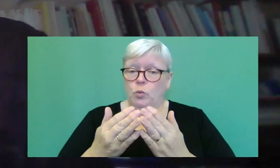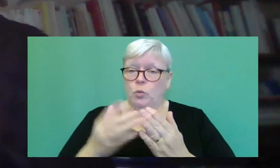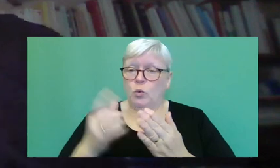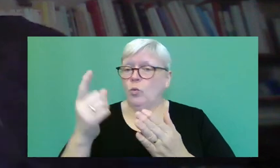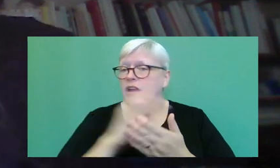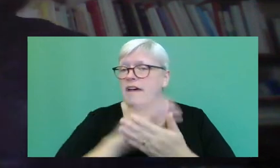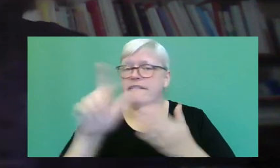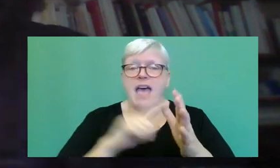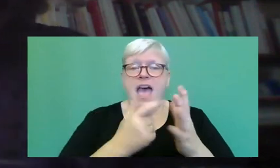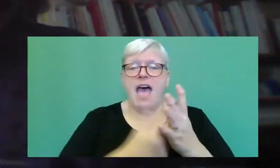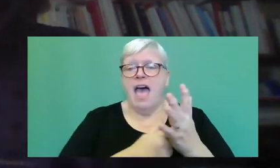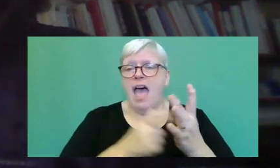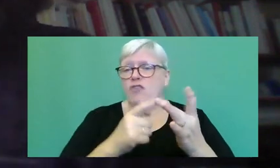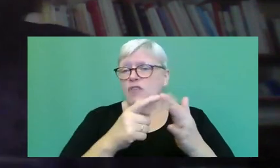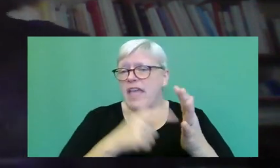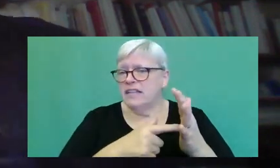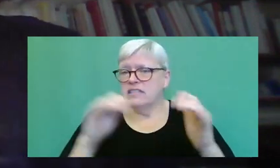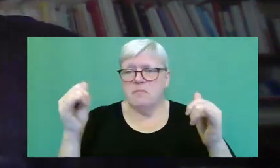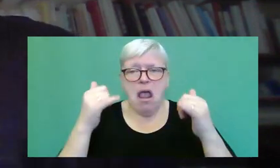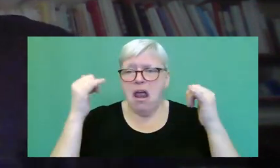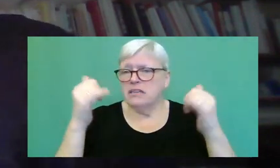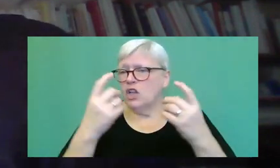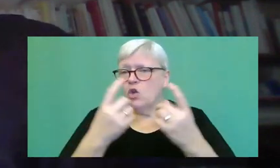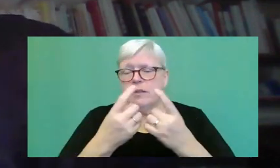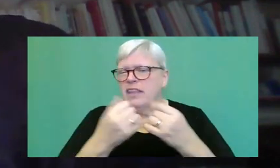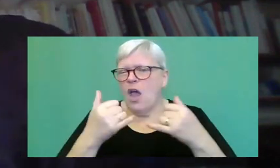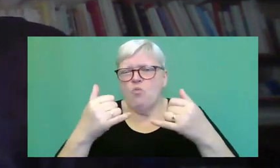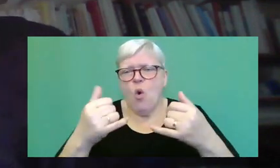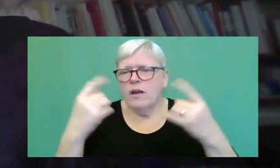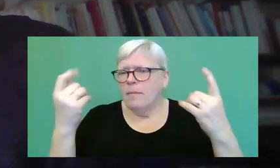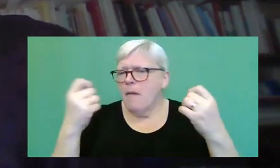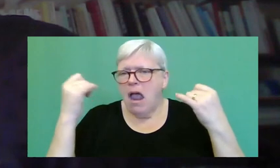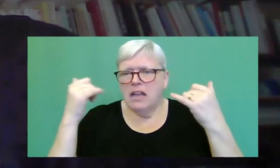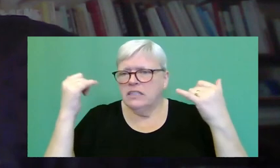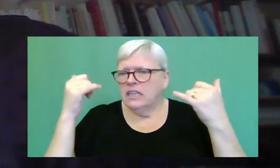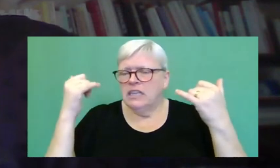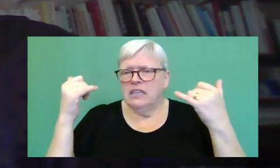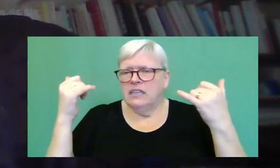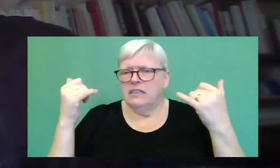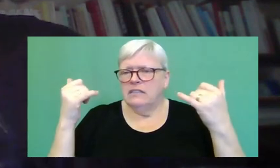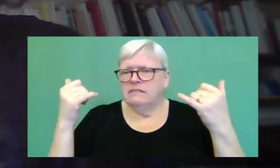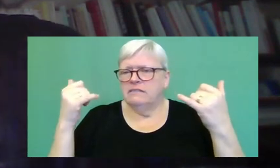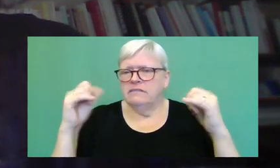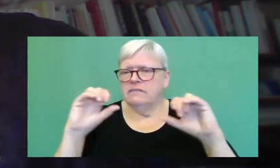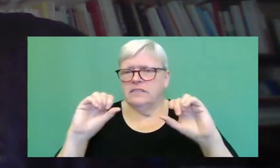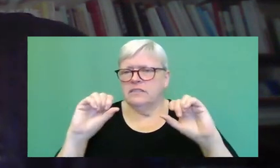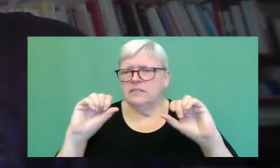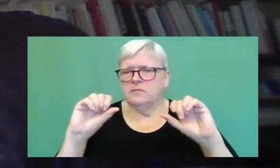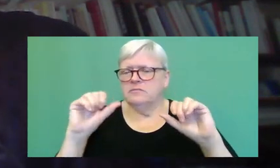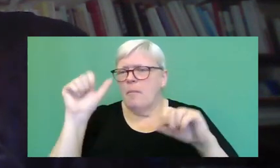parties or it's an award party for well-known writers or people who are on television.